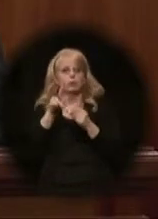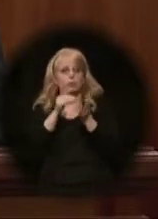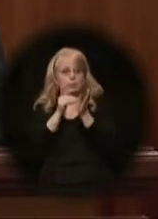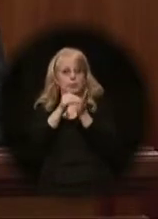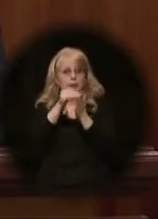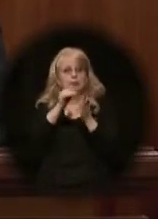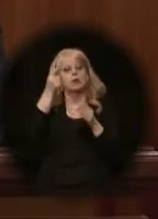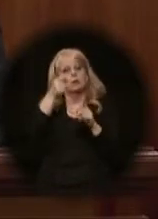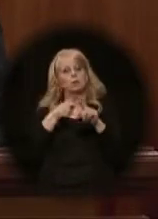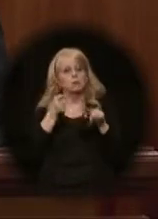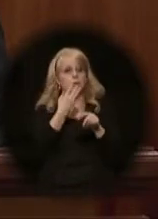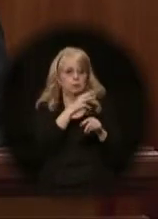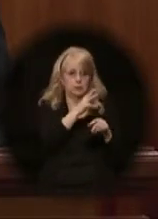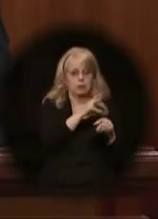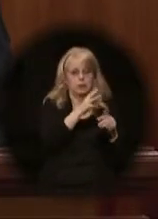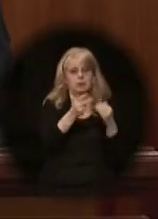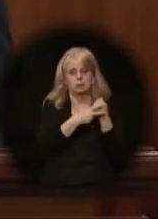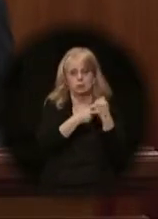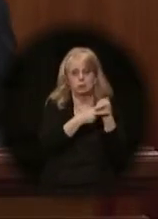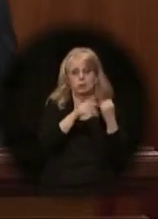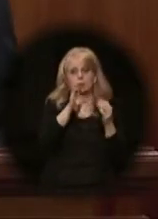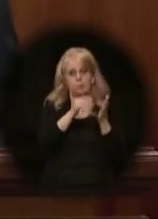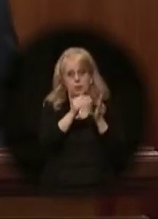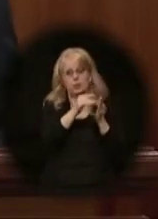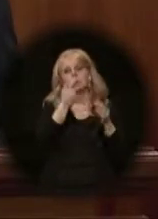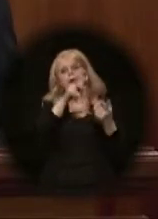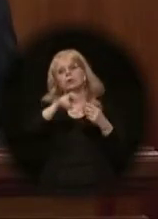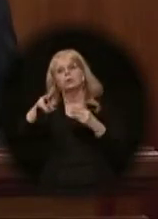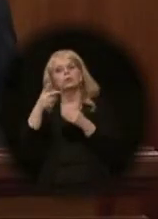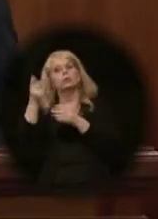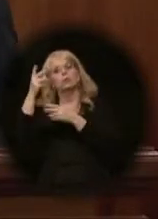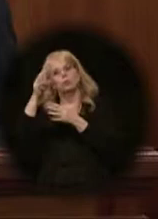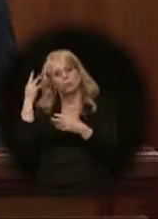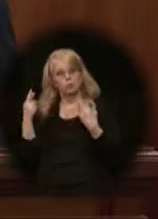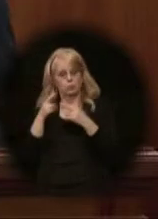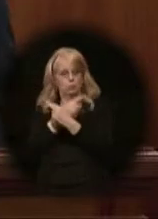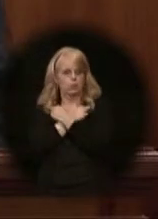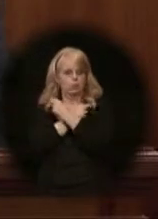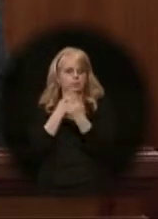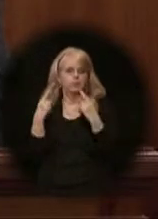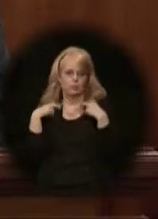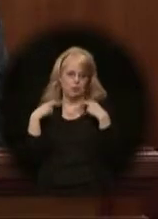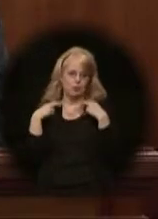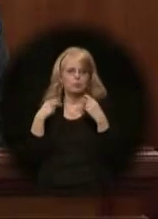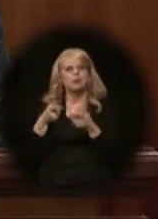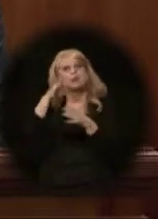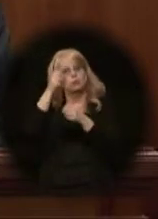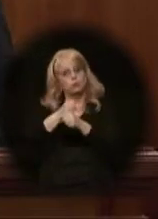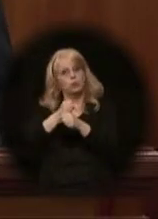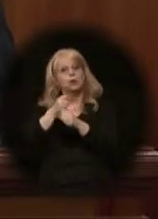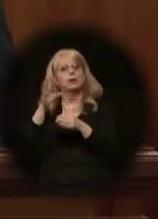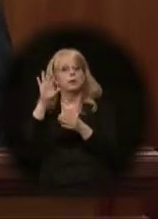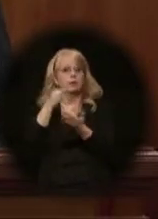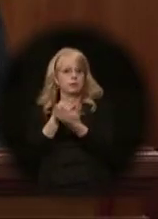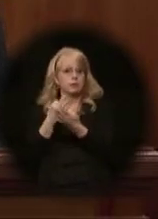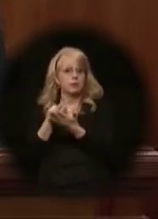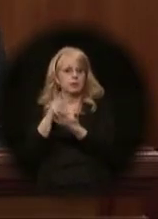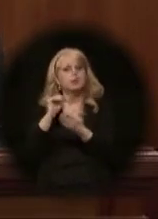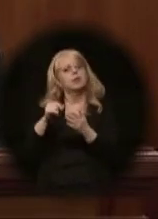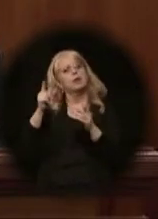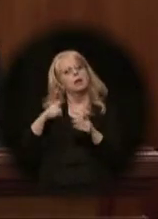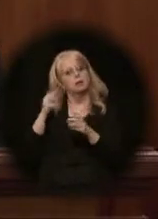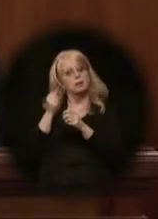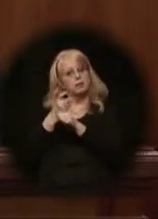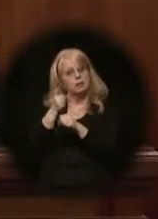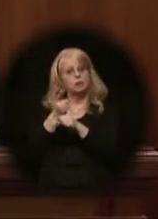billion in budget reserves into the Retirement Trust Fund. Next year, this shift will allow us to reduce our annual payment